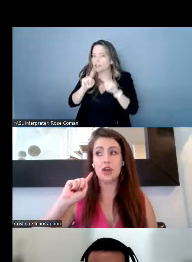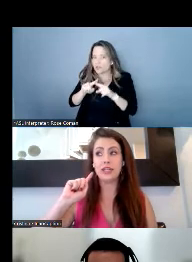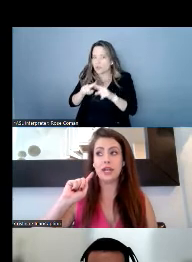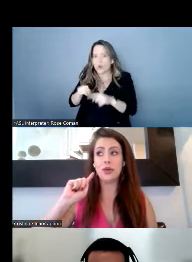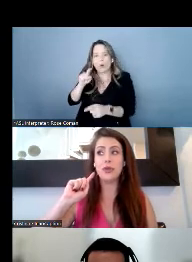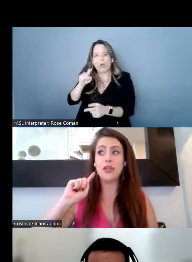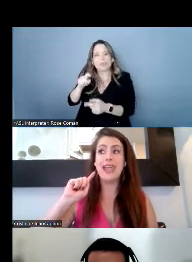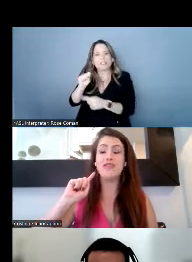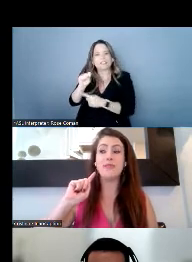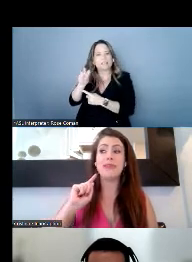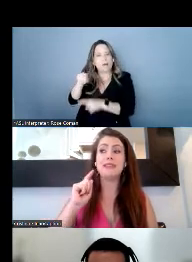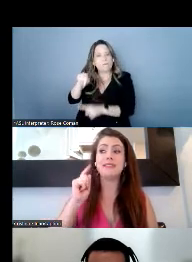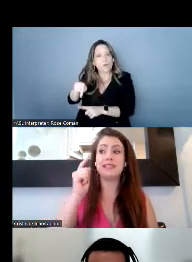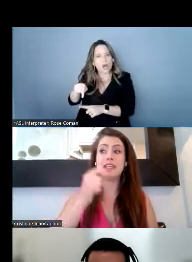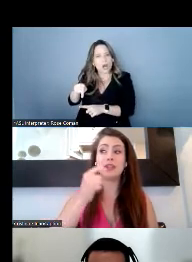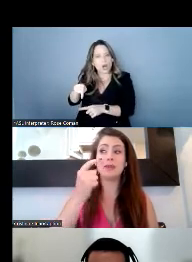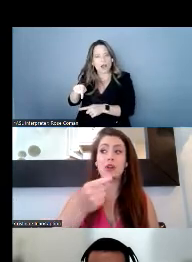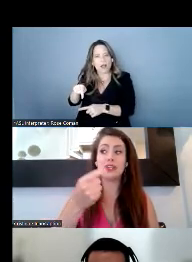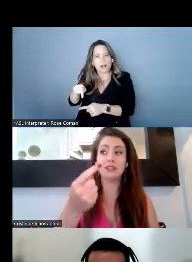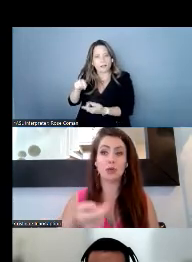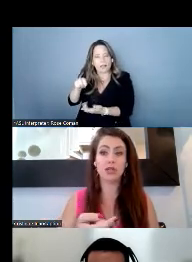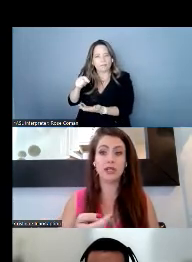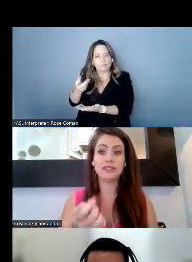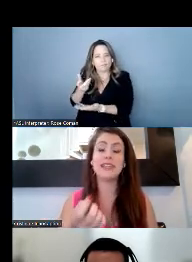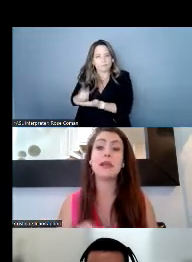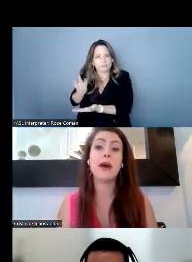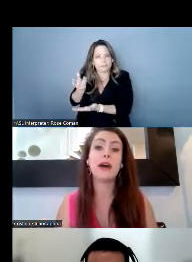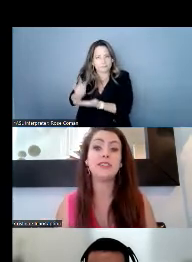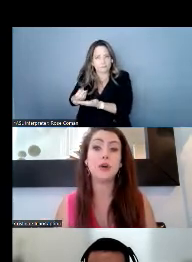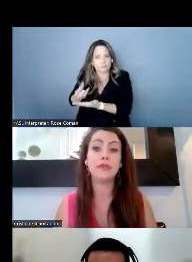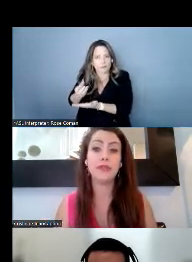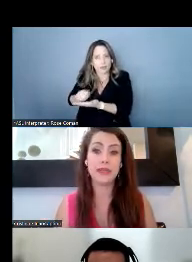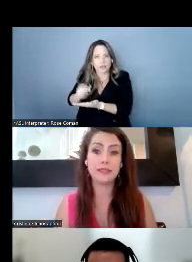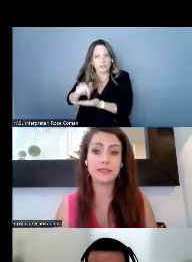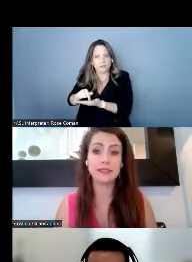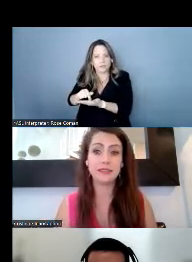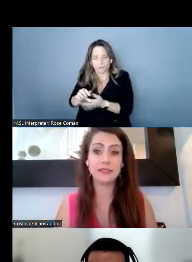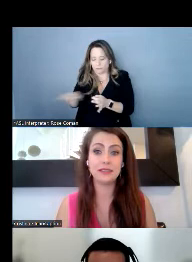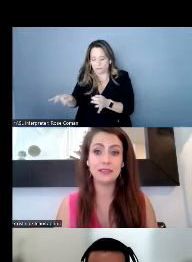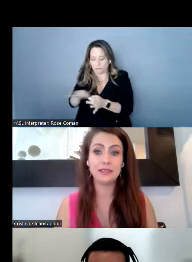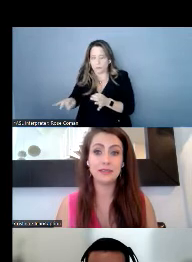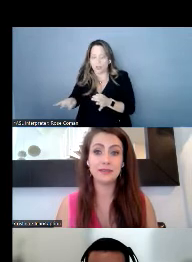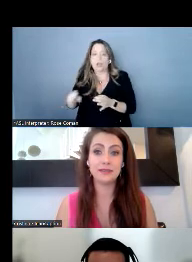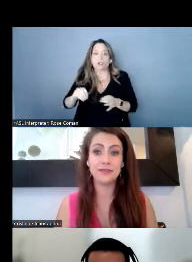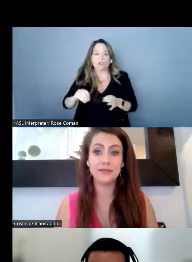listens to the audio and repeats the hearing party's words in a monotone voice